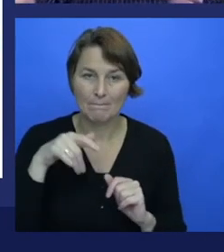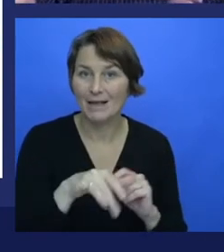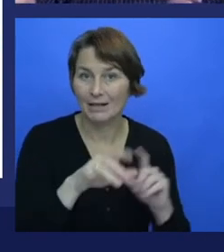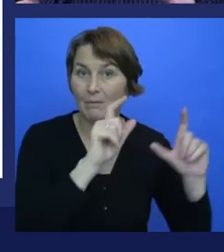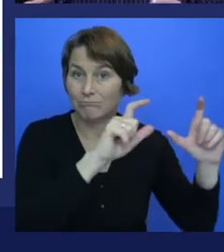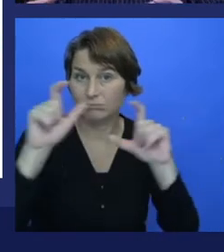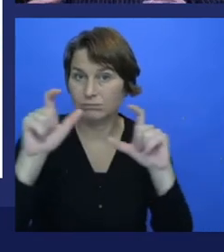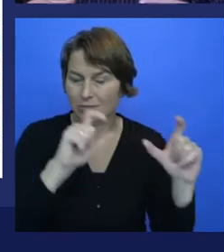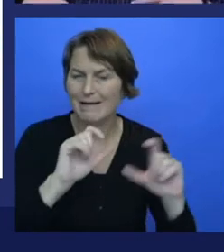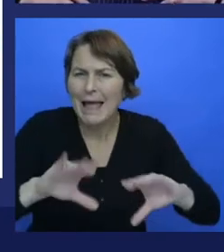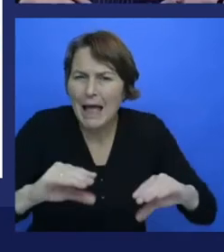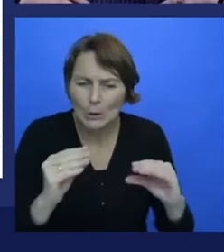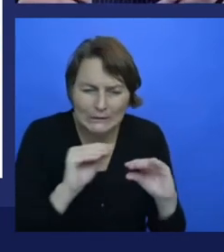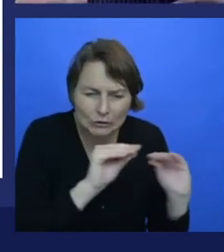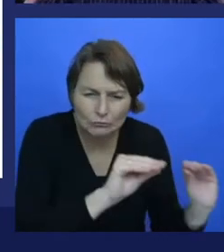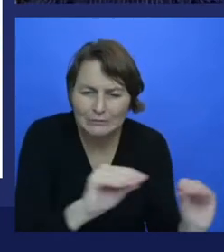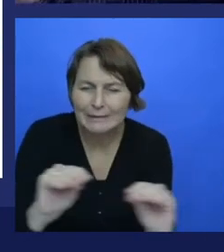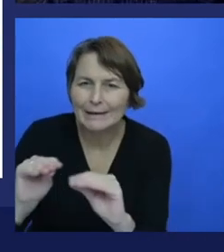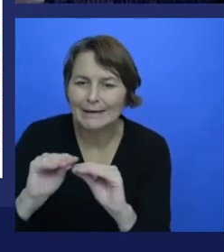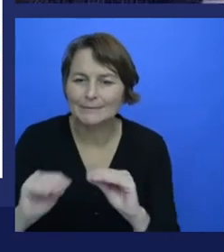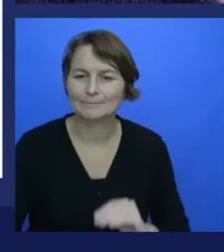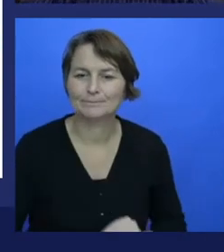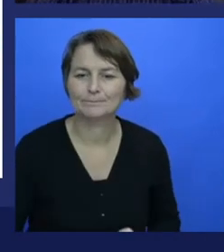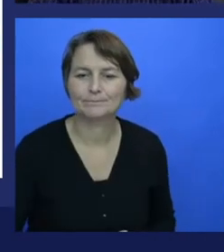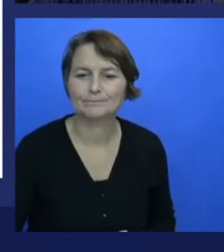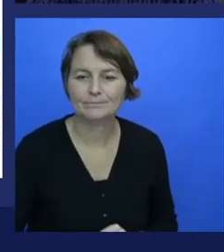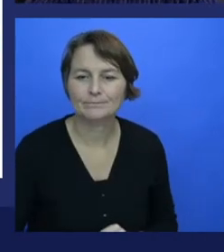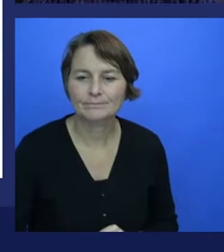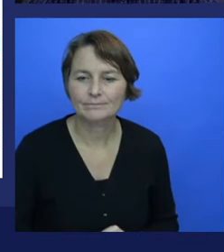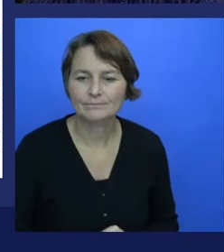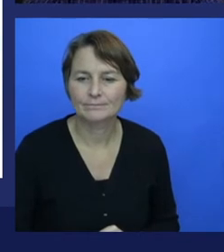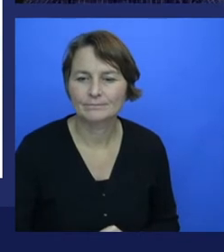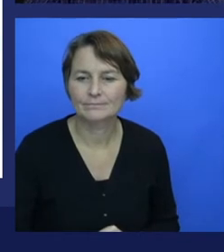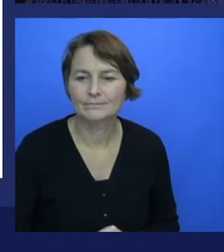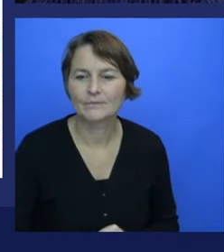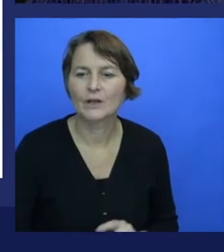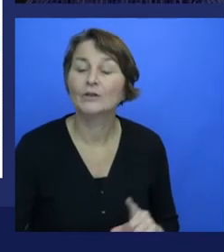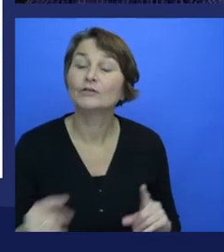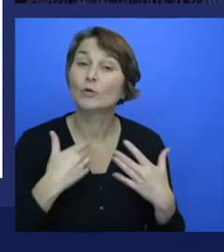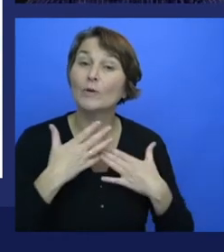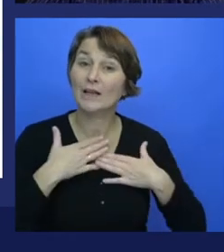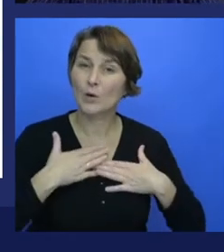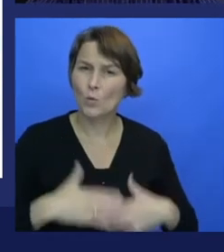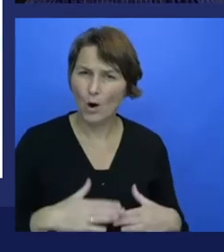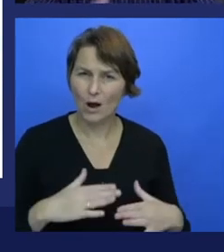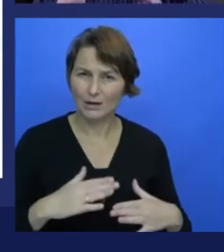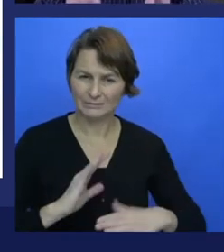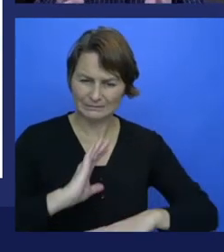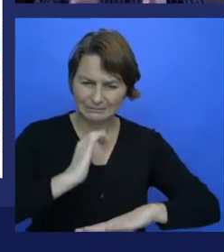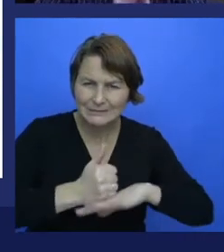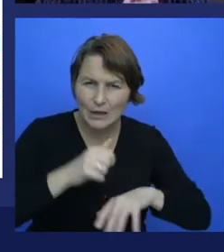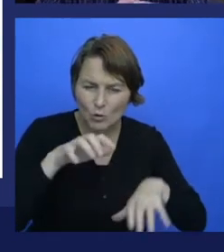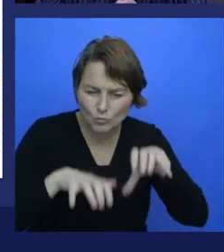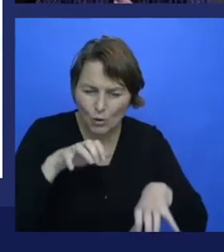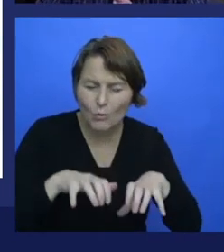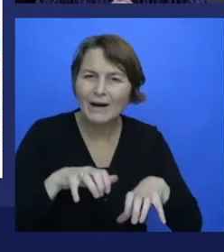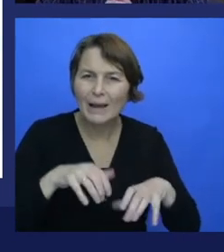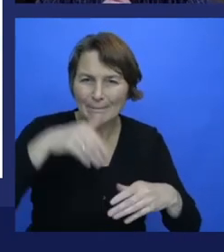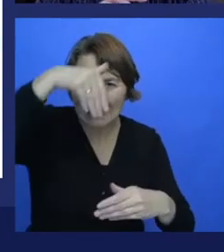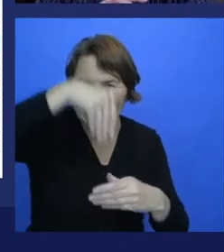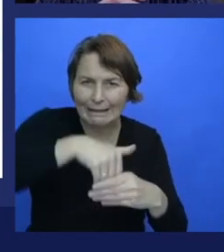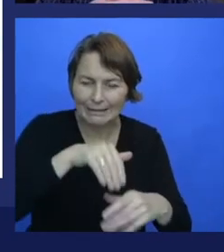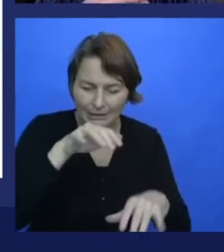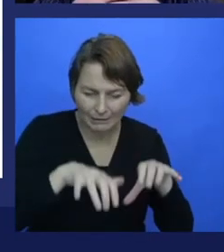with. And the competition was to build software that could recognize those images reliably. And in the first couple of years of the competition,